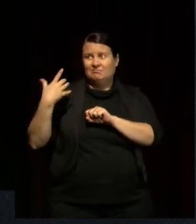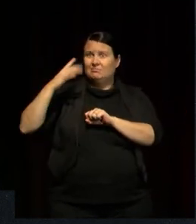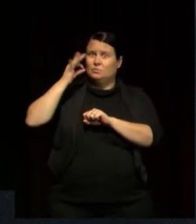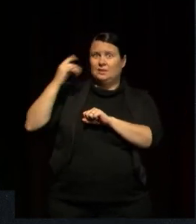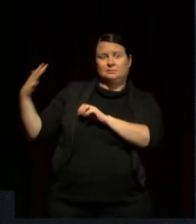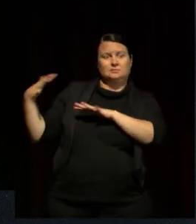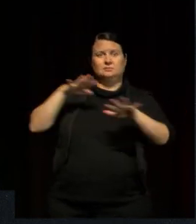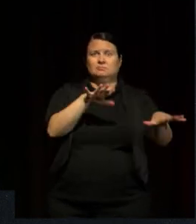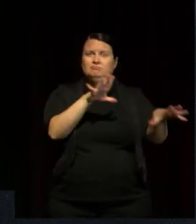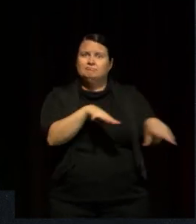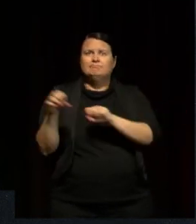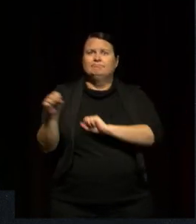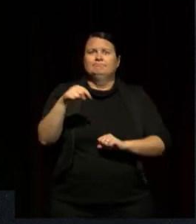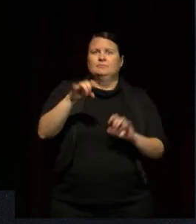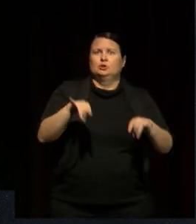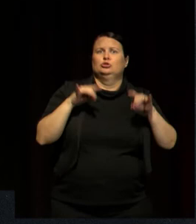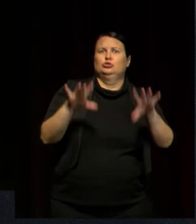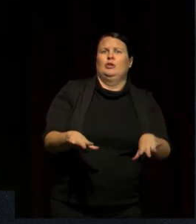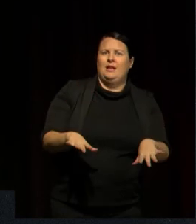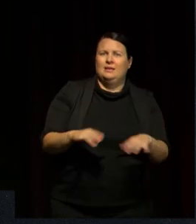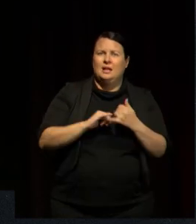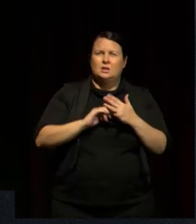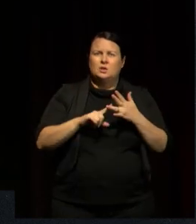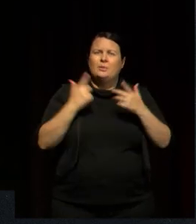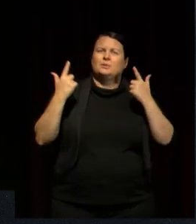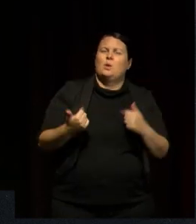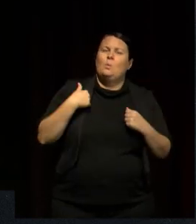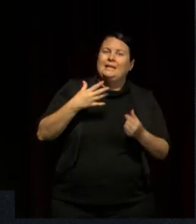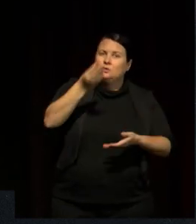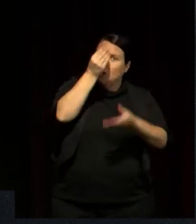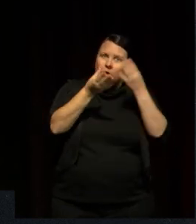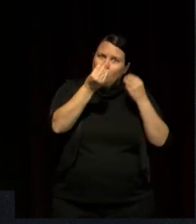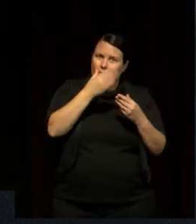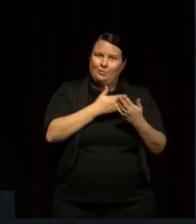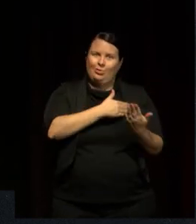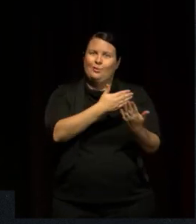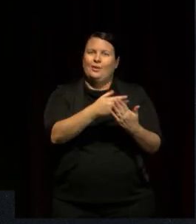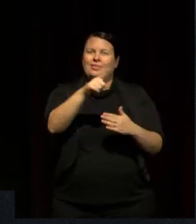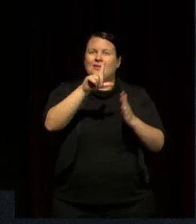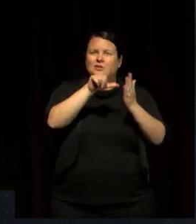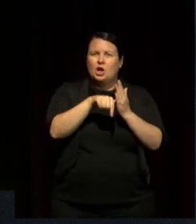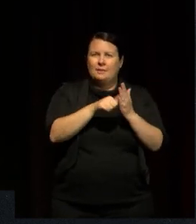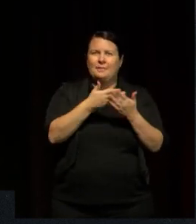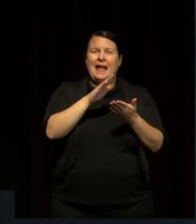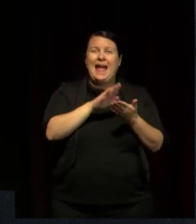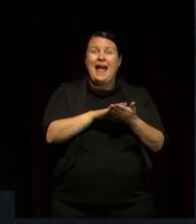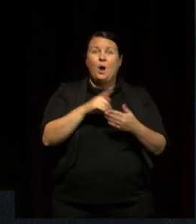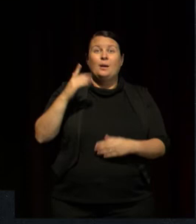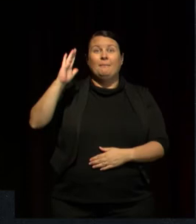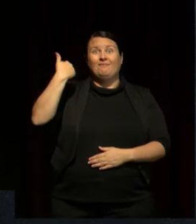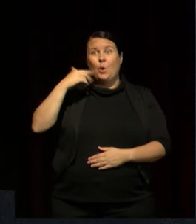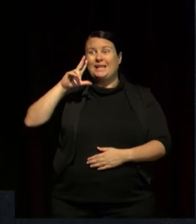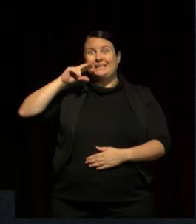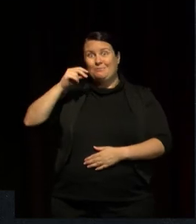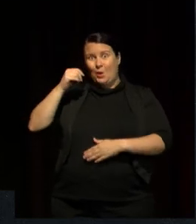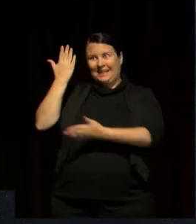So there were lots of things to learn on the way in translating oral history into text,